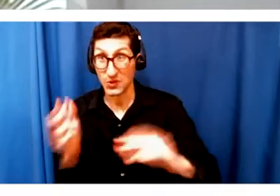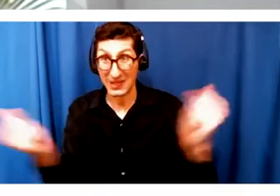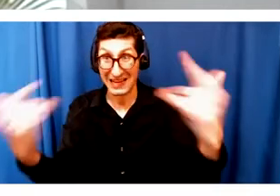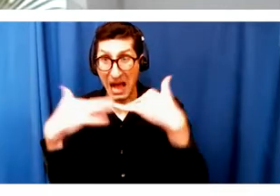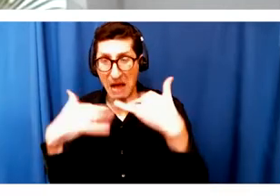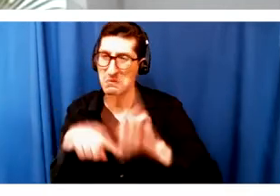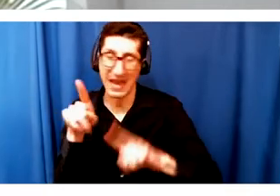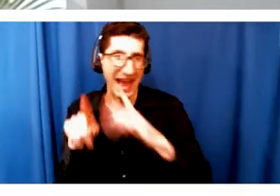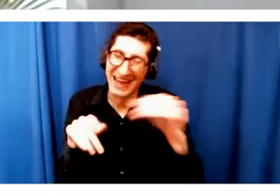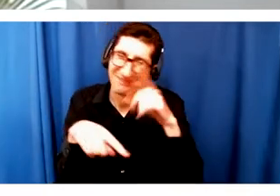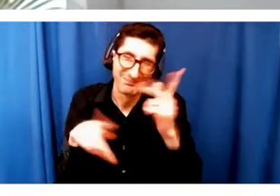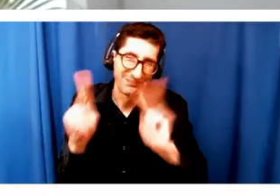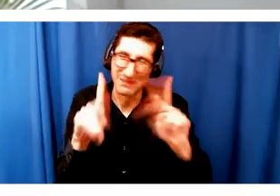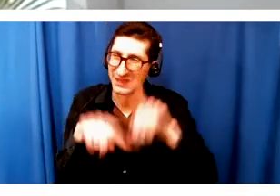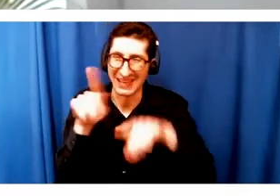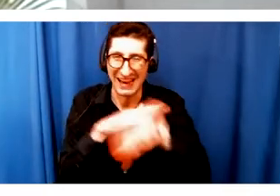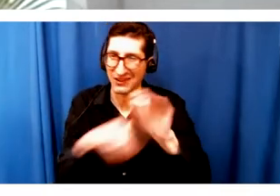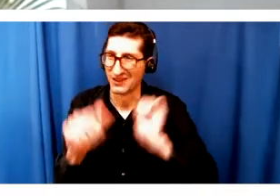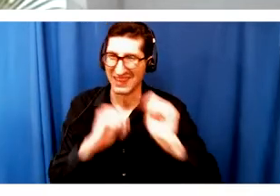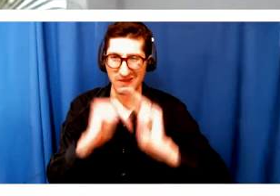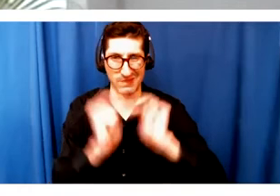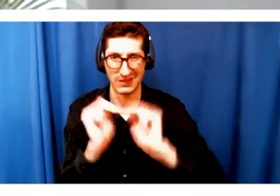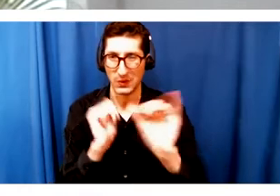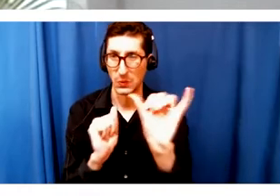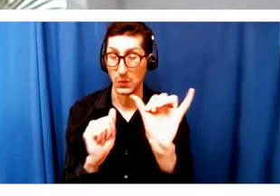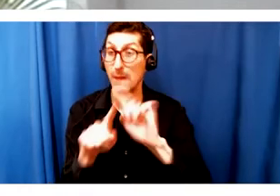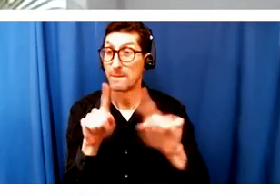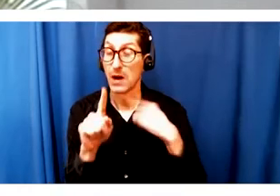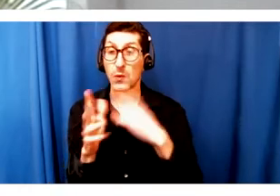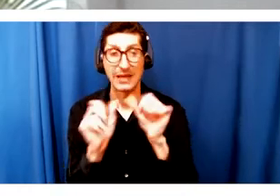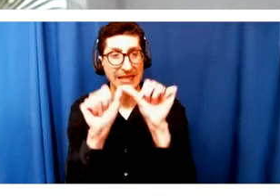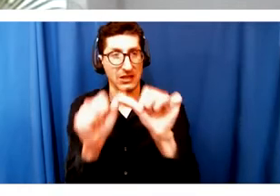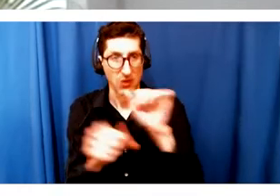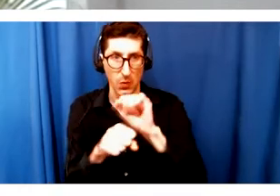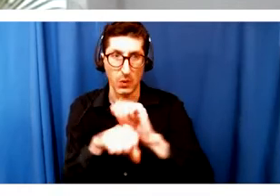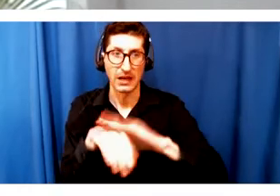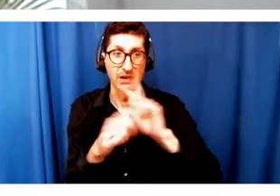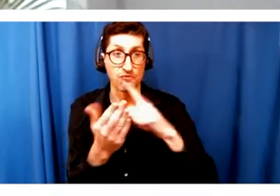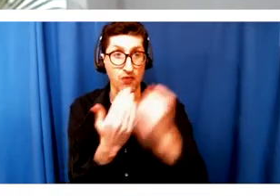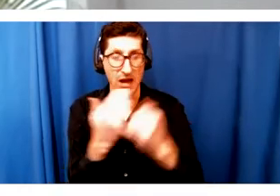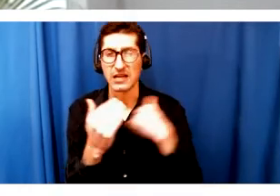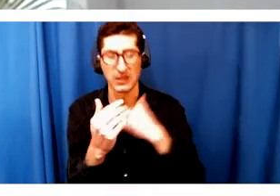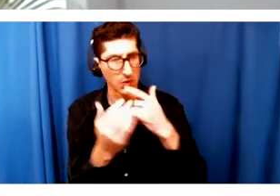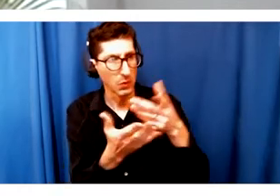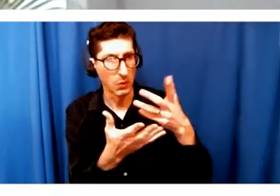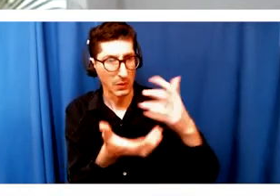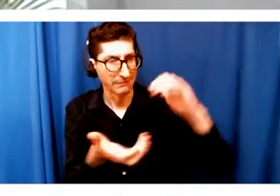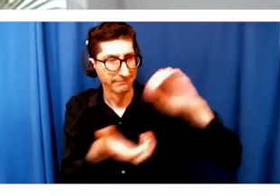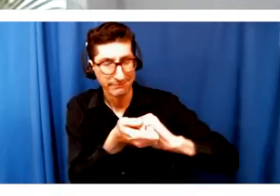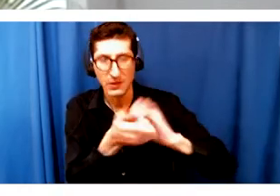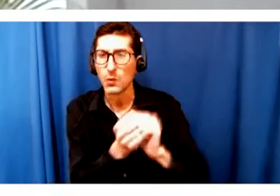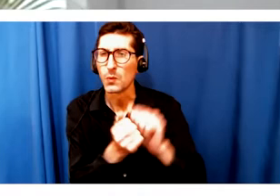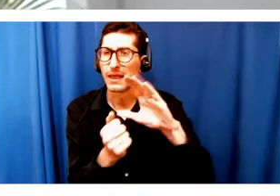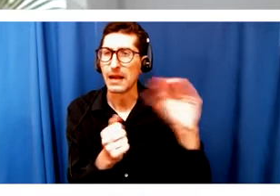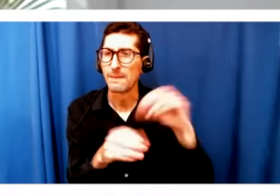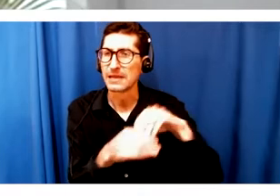point as well. What we are going to do, though, is continue work on a project that we've commissioned with another theater company in Maryland based on